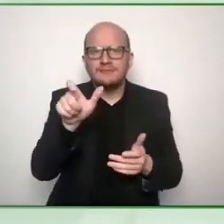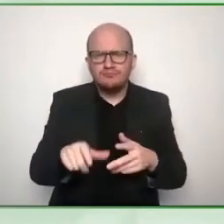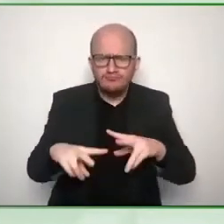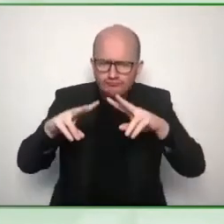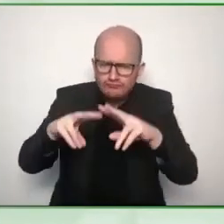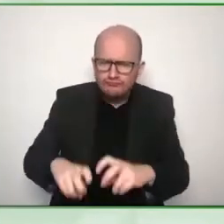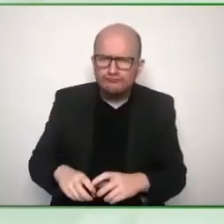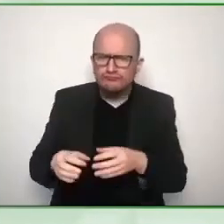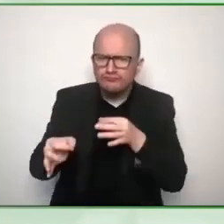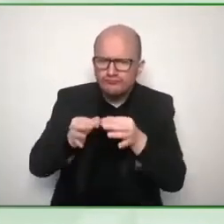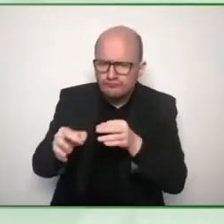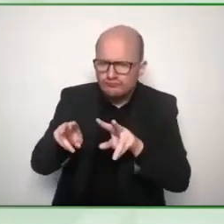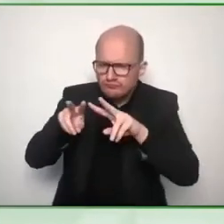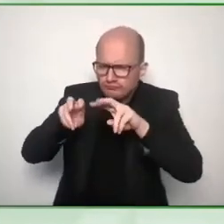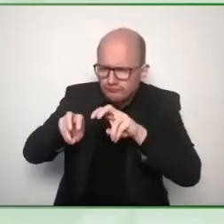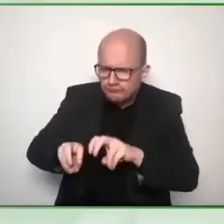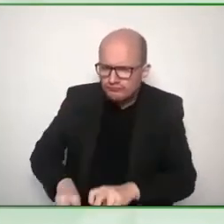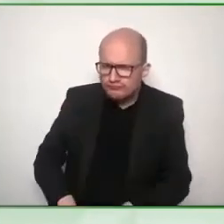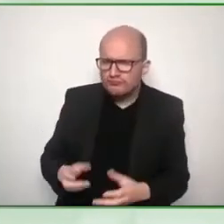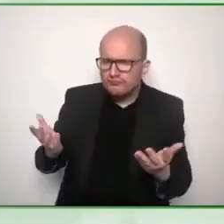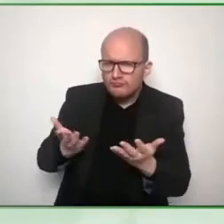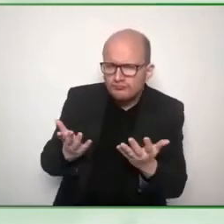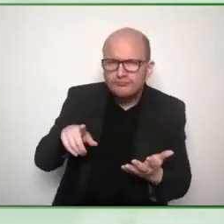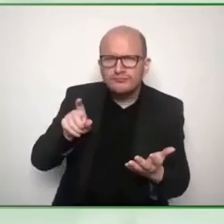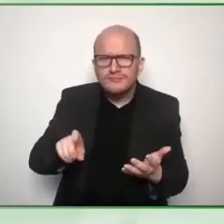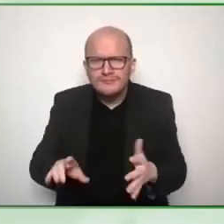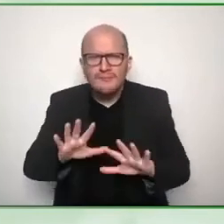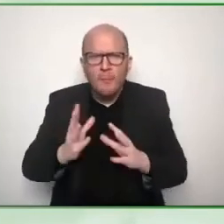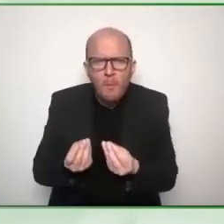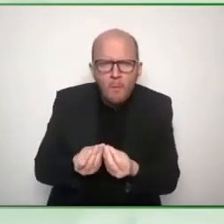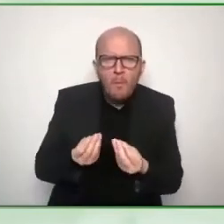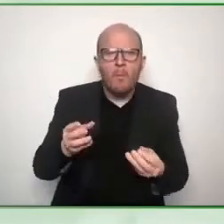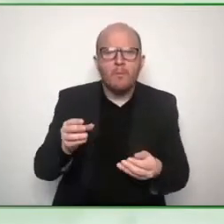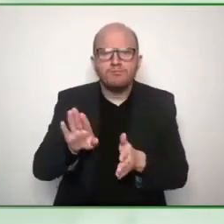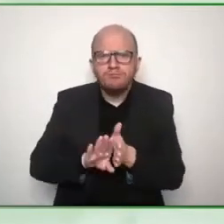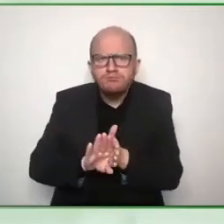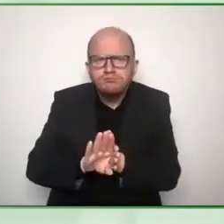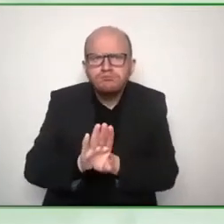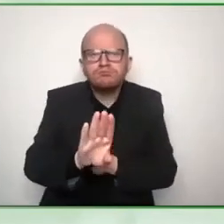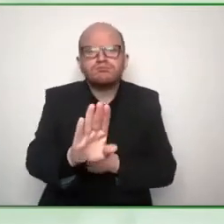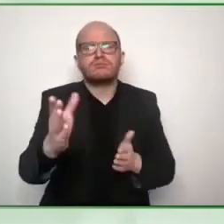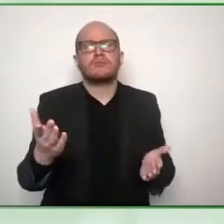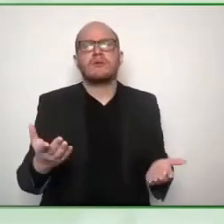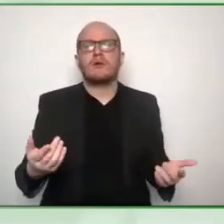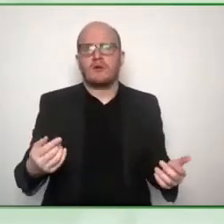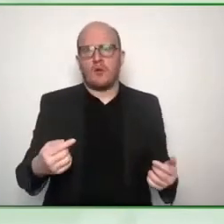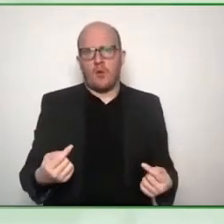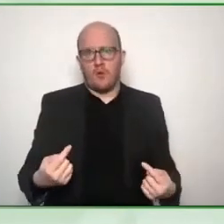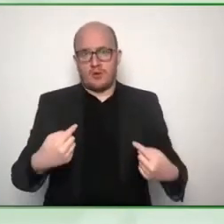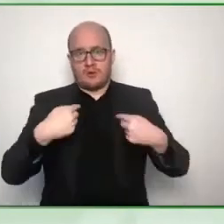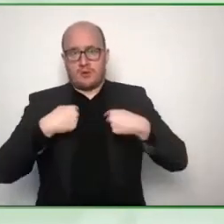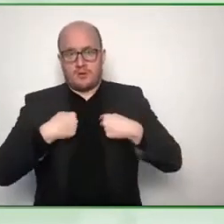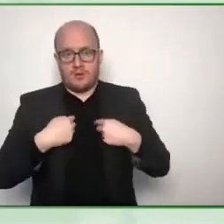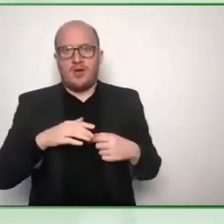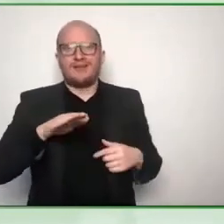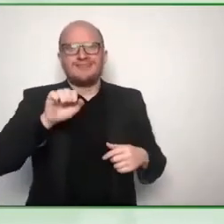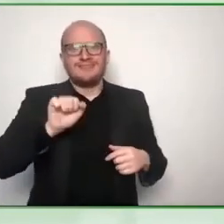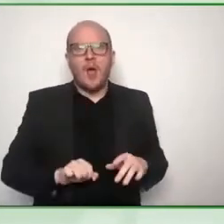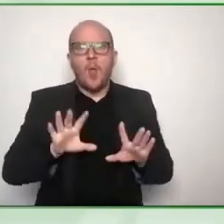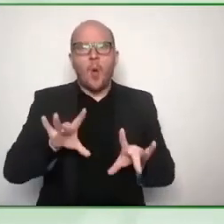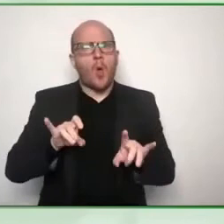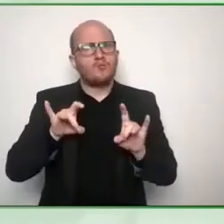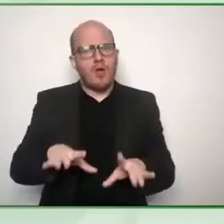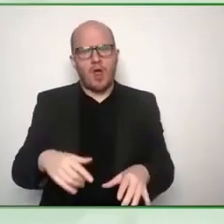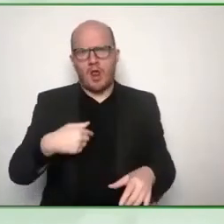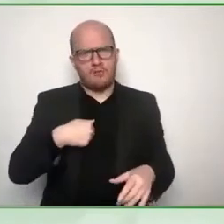and that's uh either available google or again we'll uh we'll supply the link on that one but we're particularly proud of that because uh it's